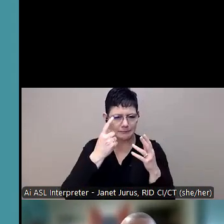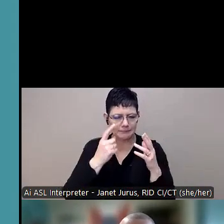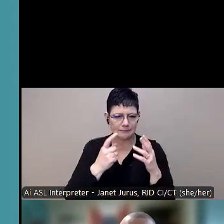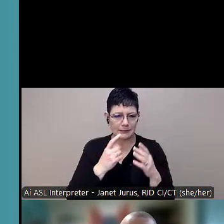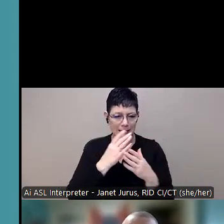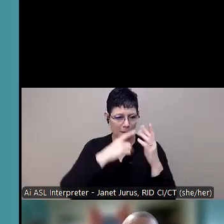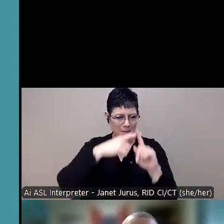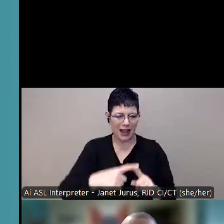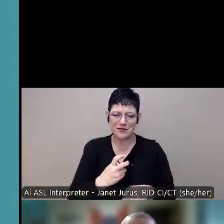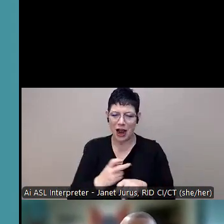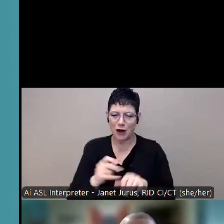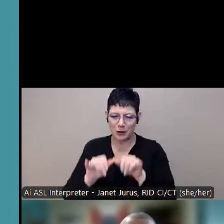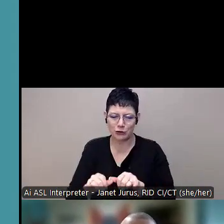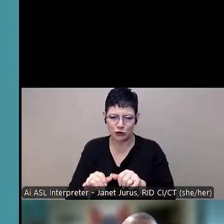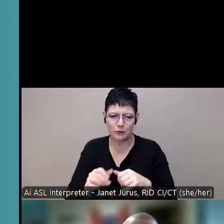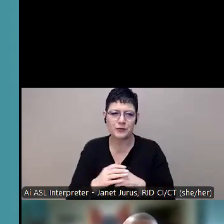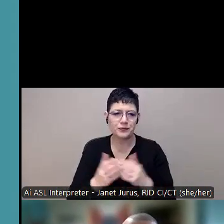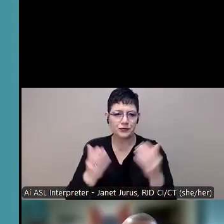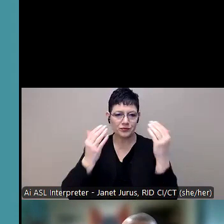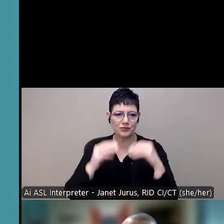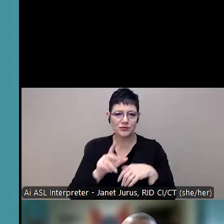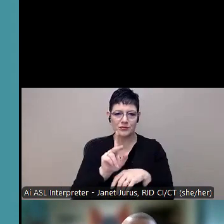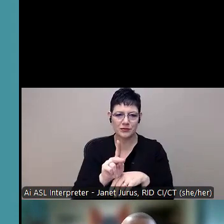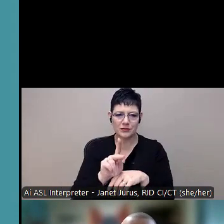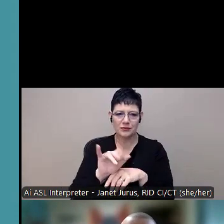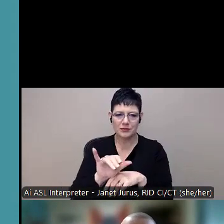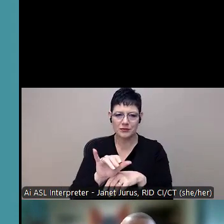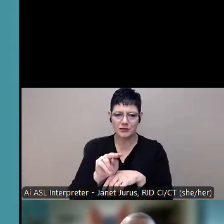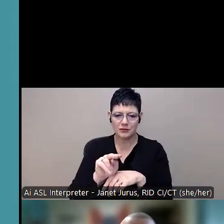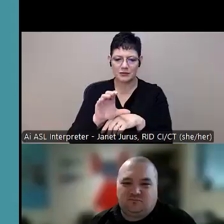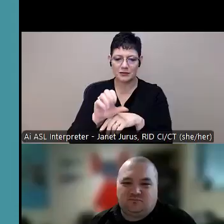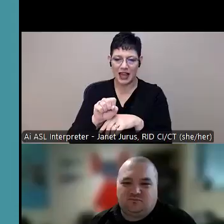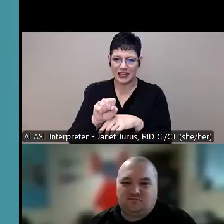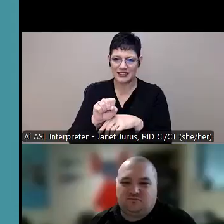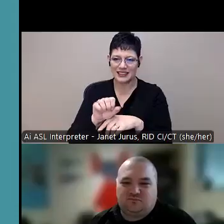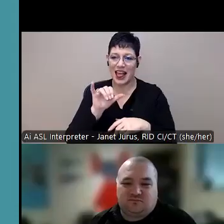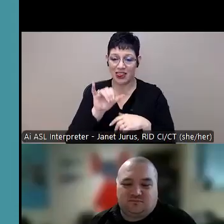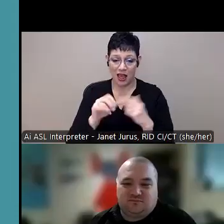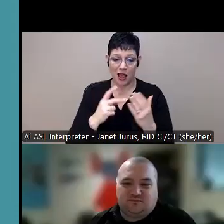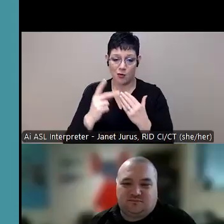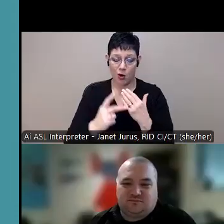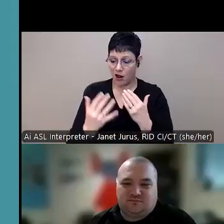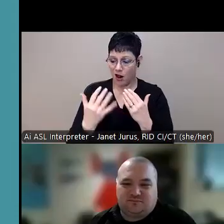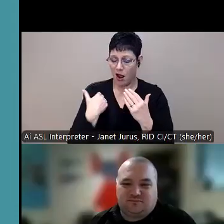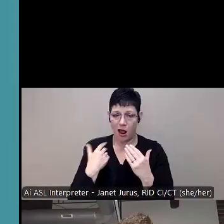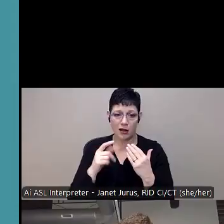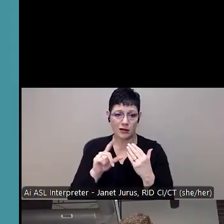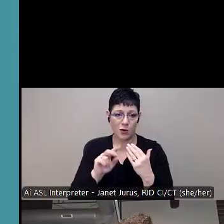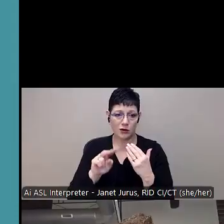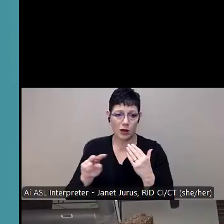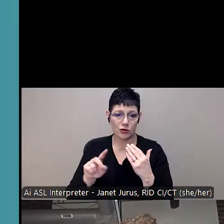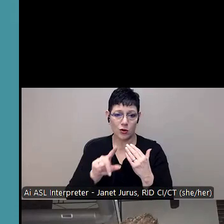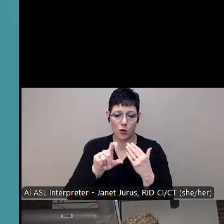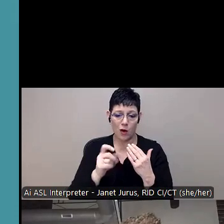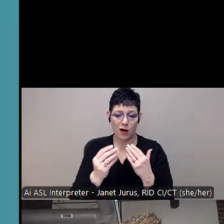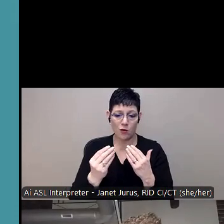All right. So for connects, um, connects in 2022, we had 114 Wichita students served 84